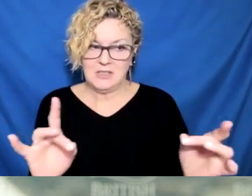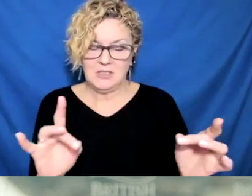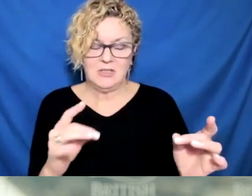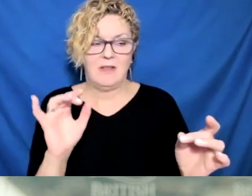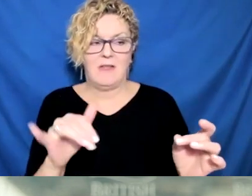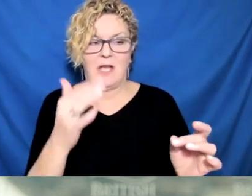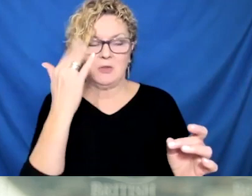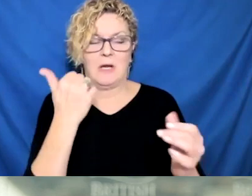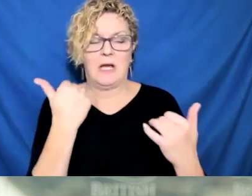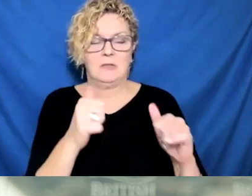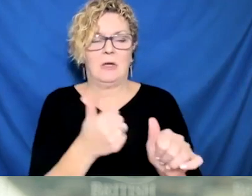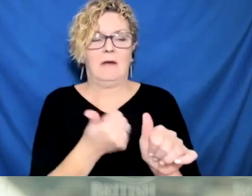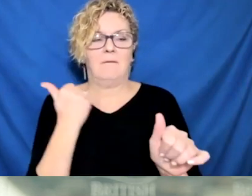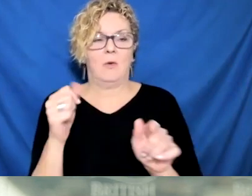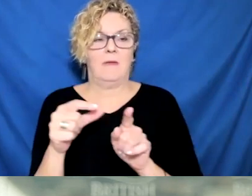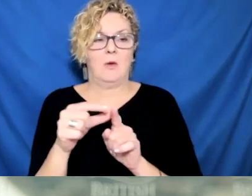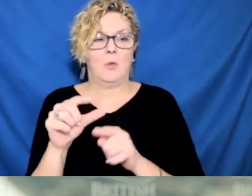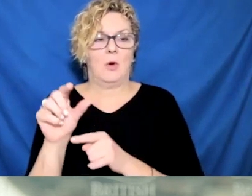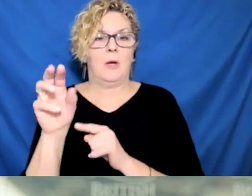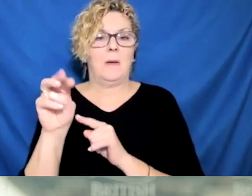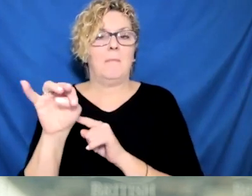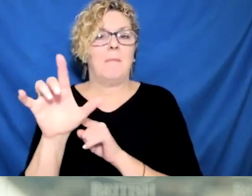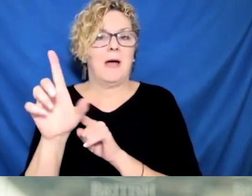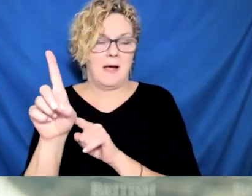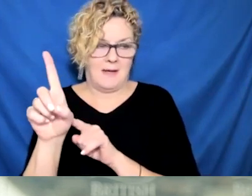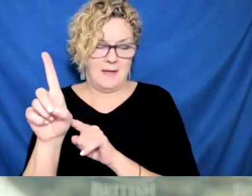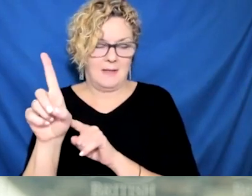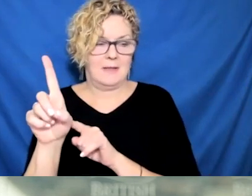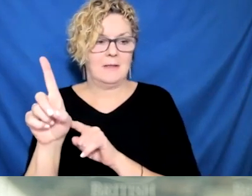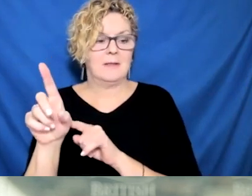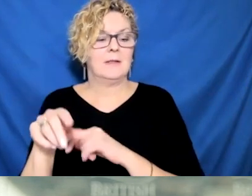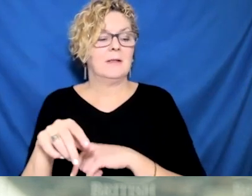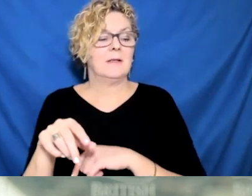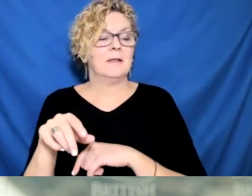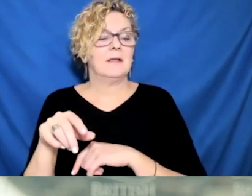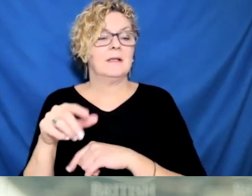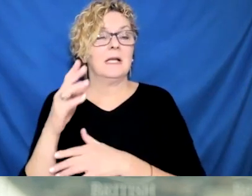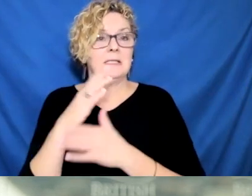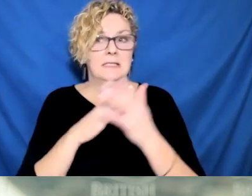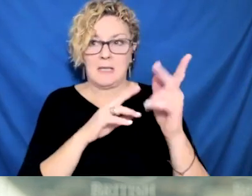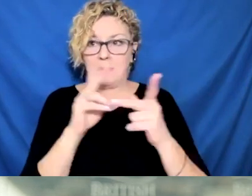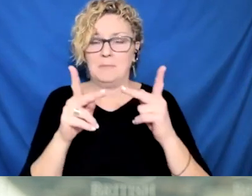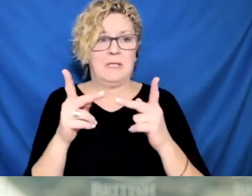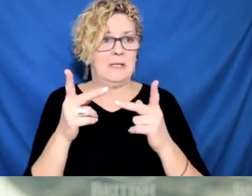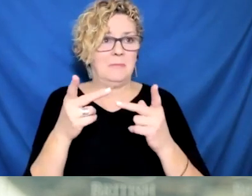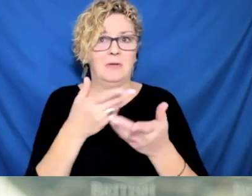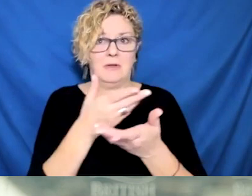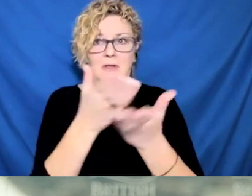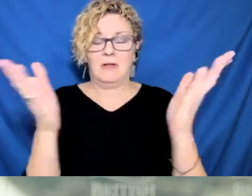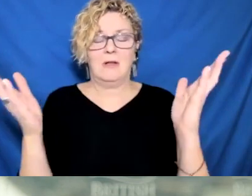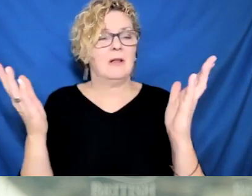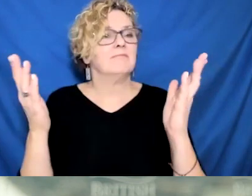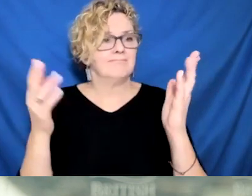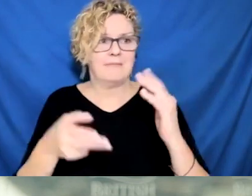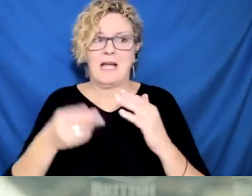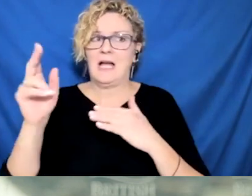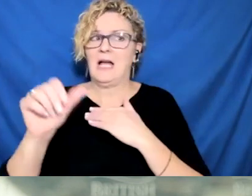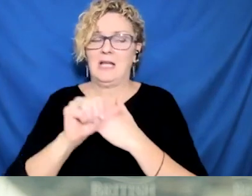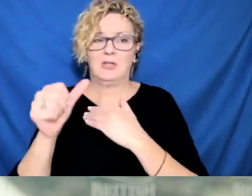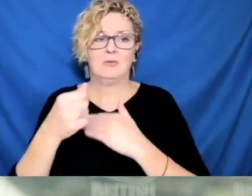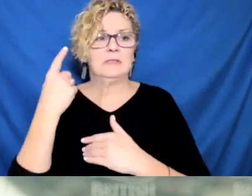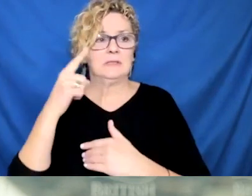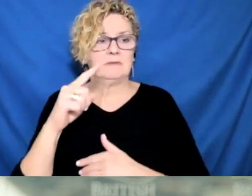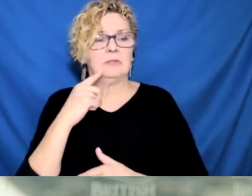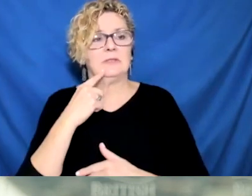plans for businesses, public health orders in place, in all those respects, to respond to this. And we have